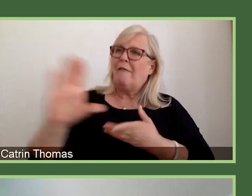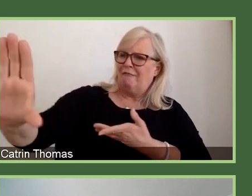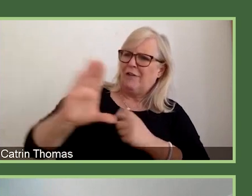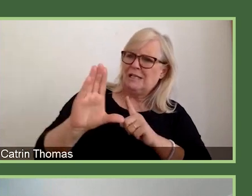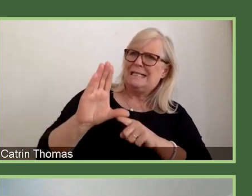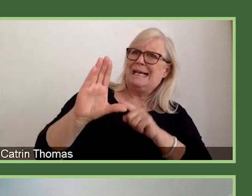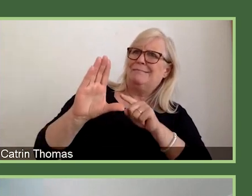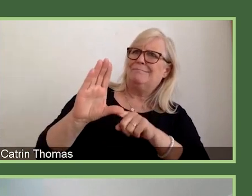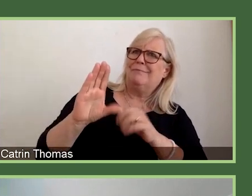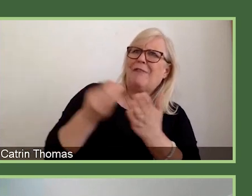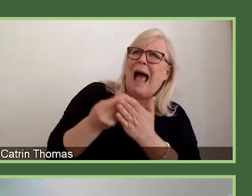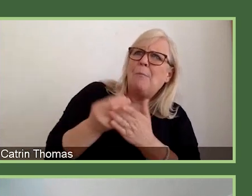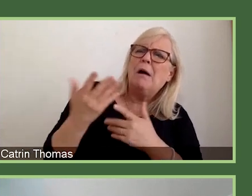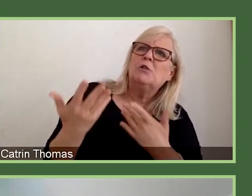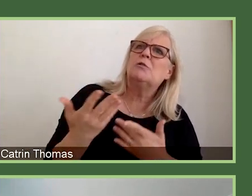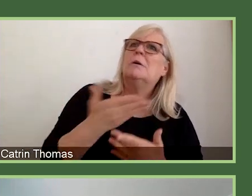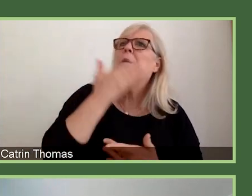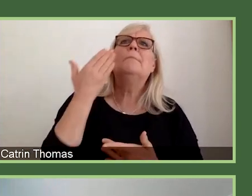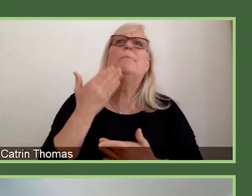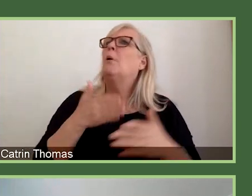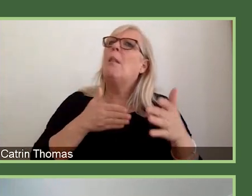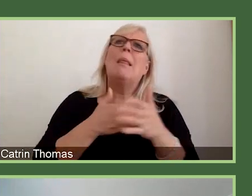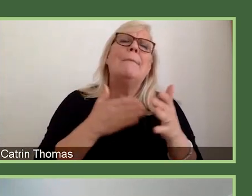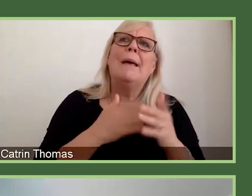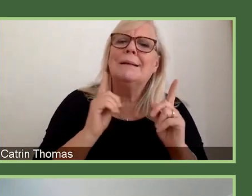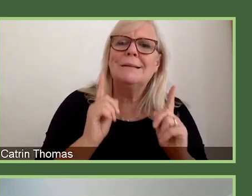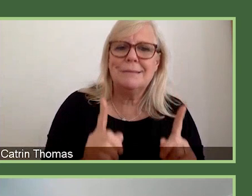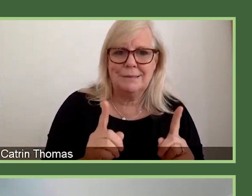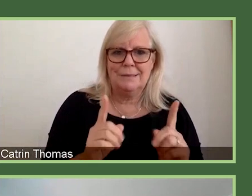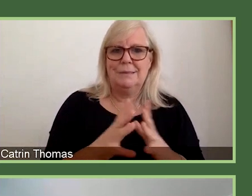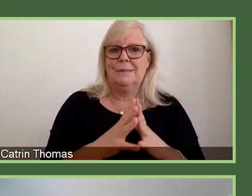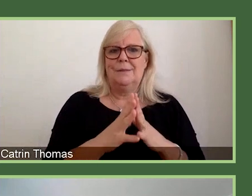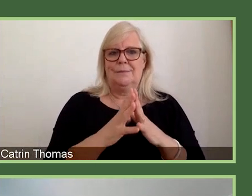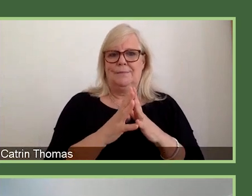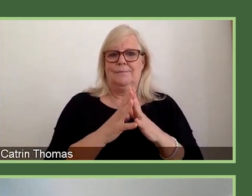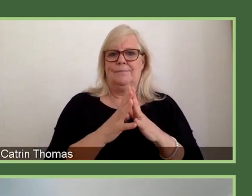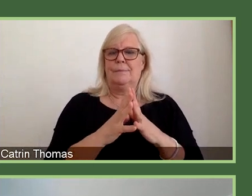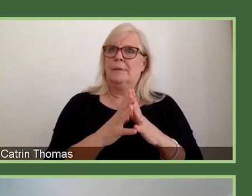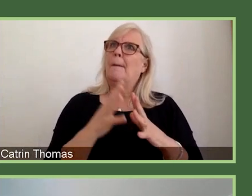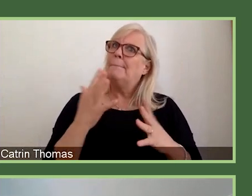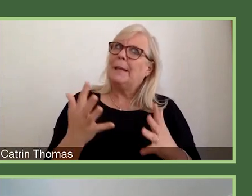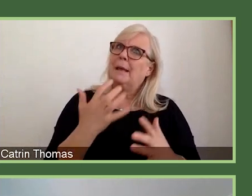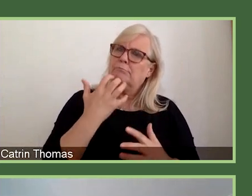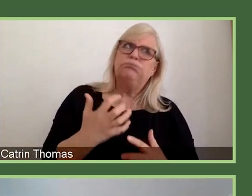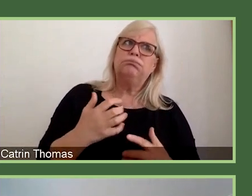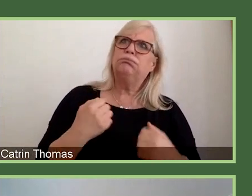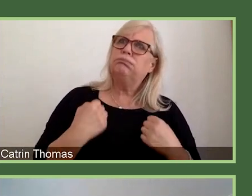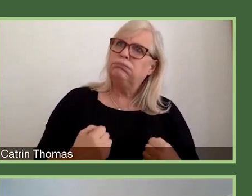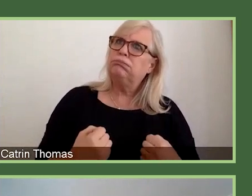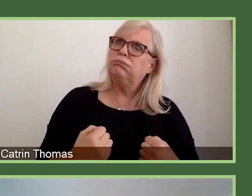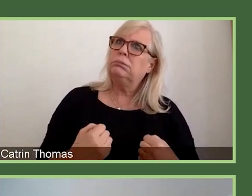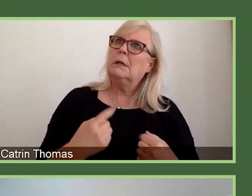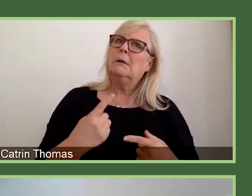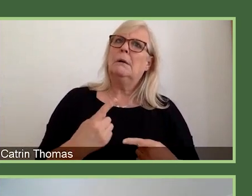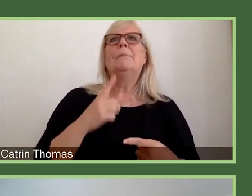to request the resources that are required for their research programme. Be bold, be ambitious, but also be realistic. Those